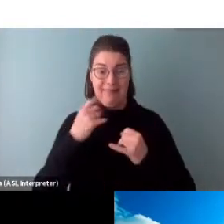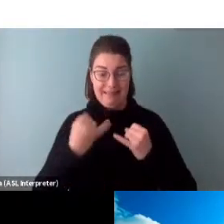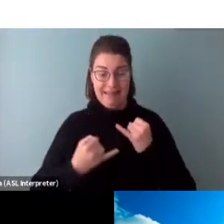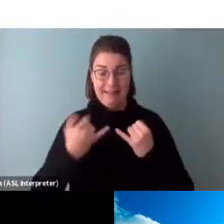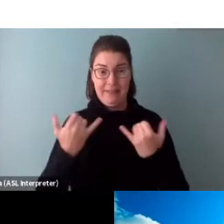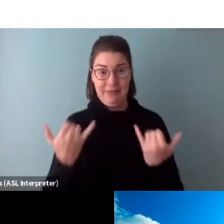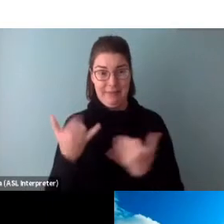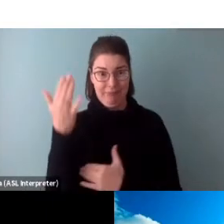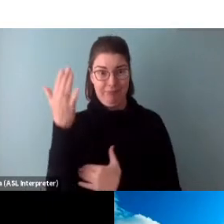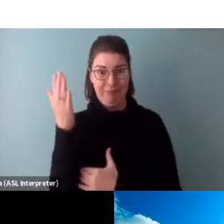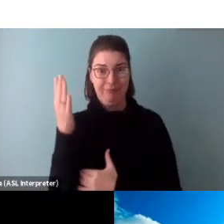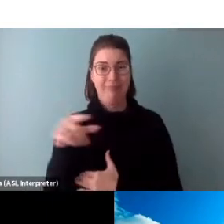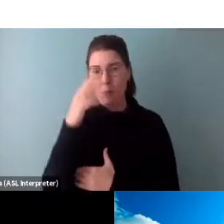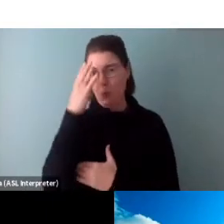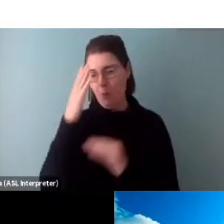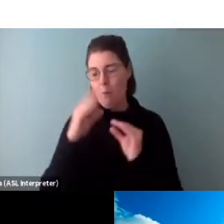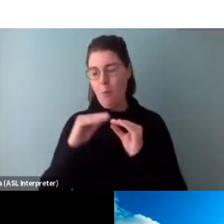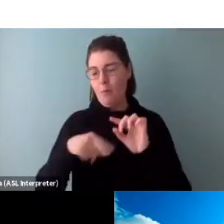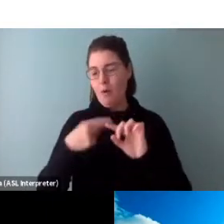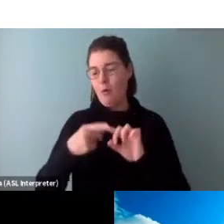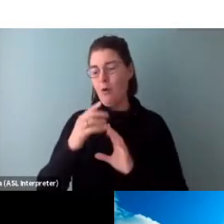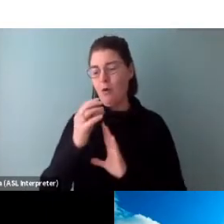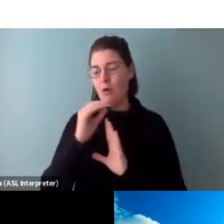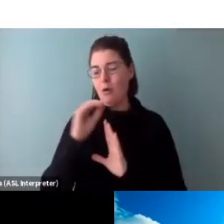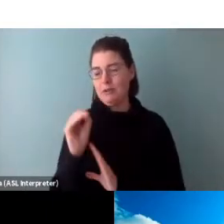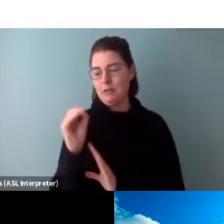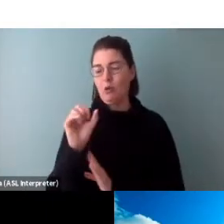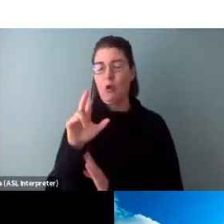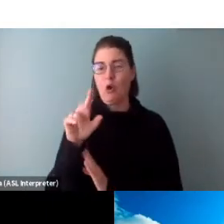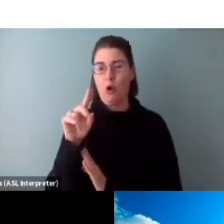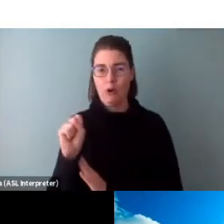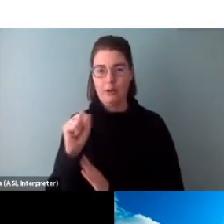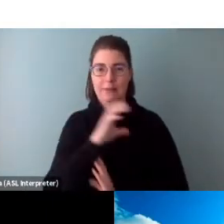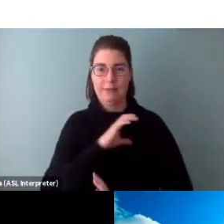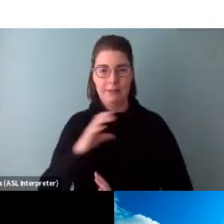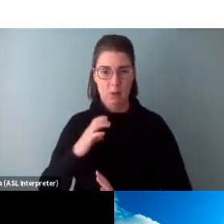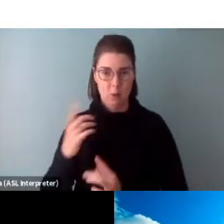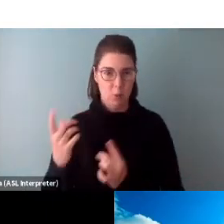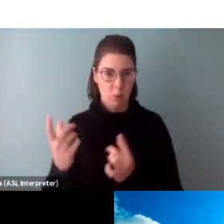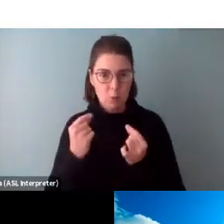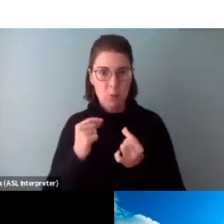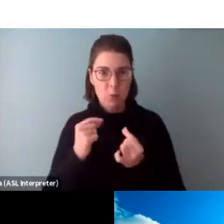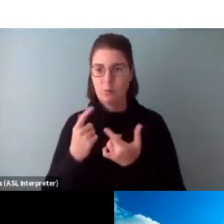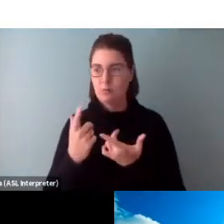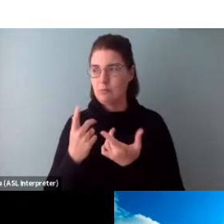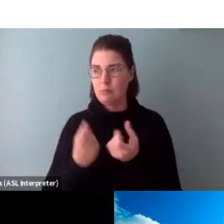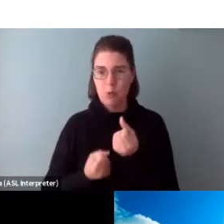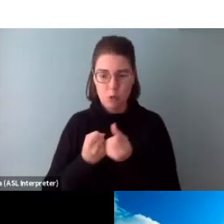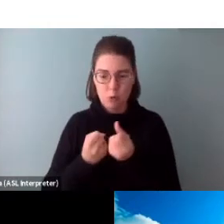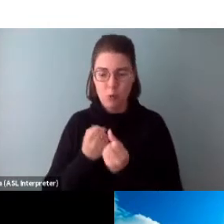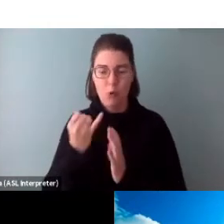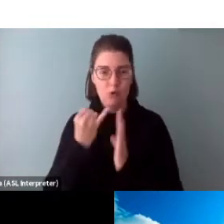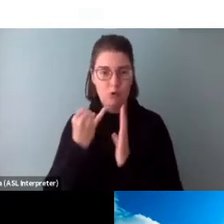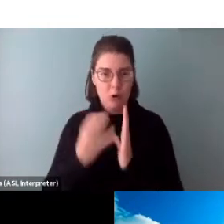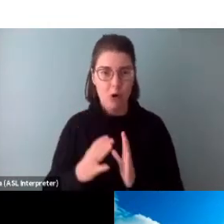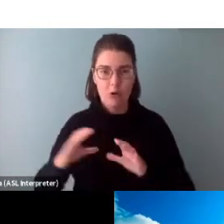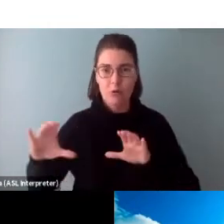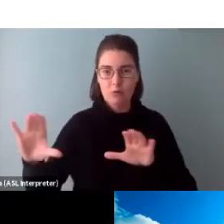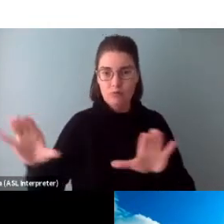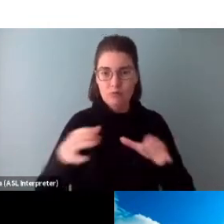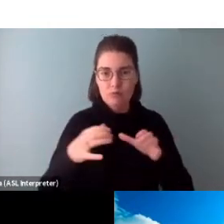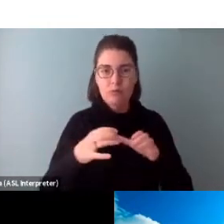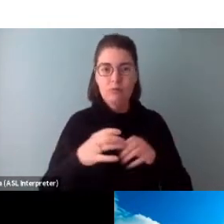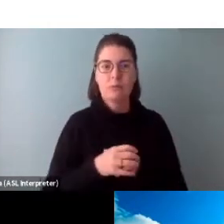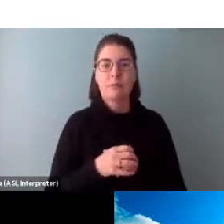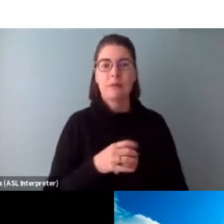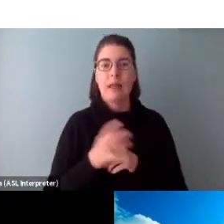you'll know more about the Ontario Arts Council, what it does, how it supports artists, collectives, and organizations, and